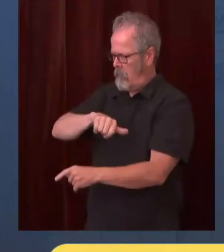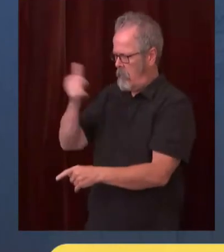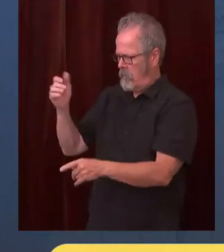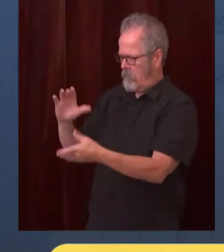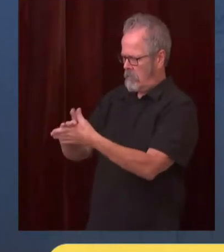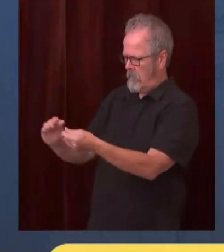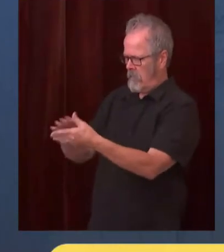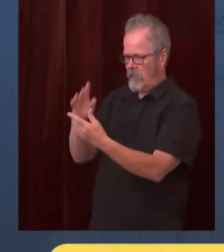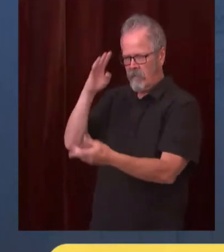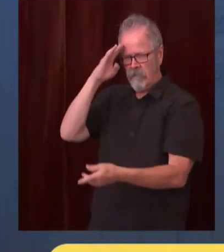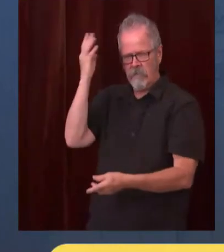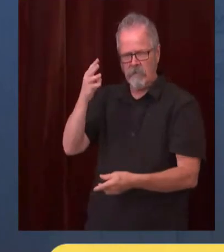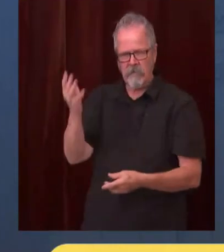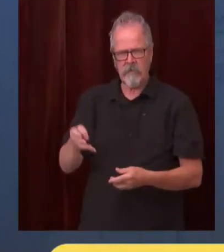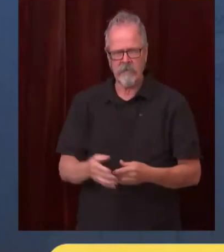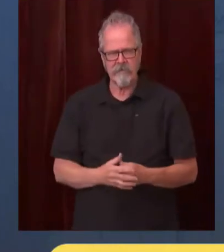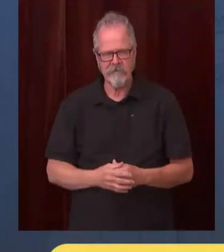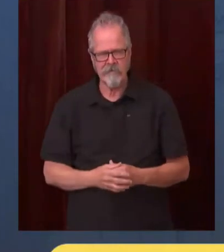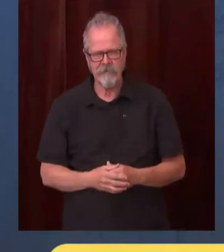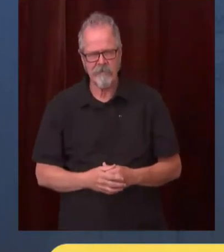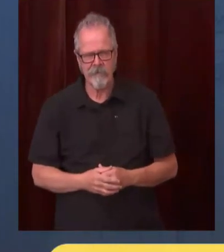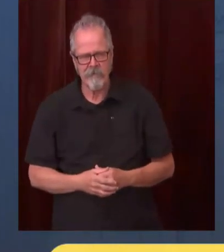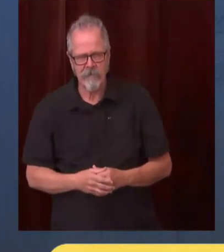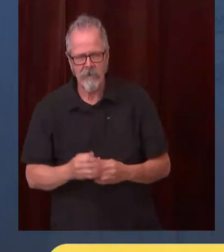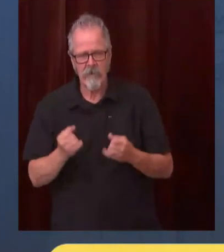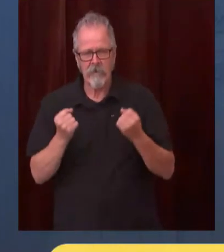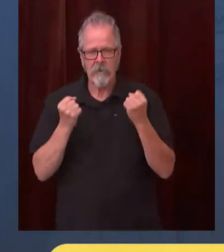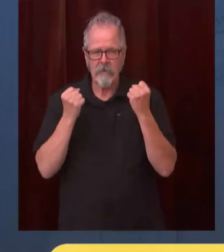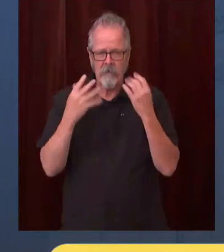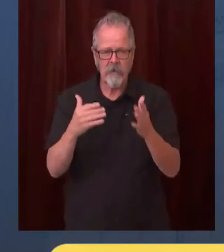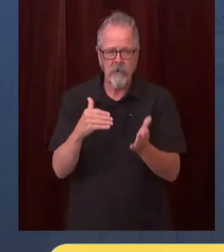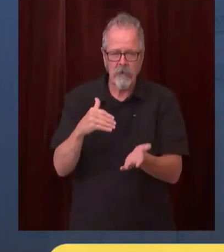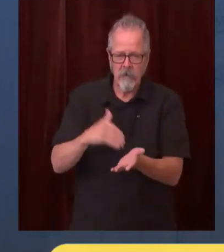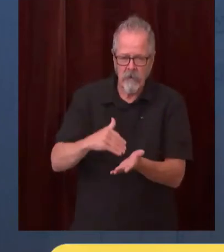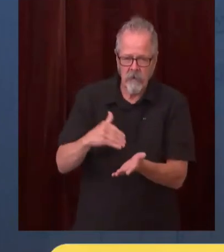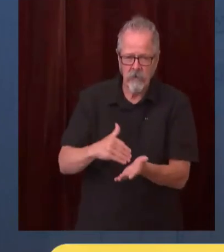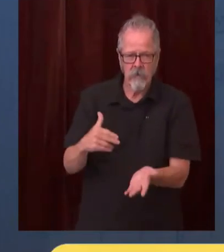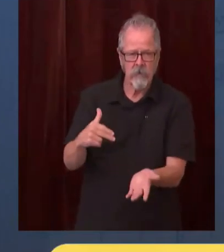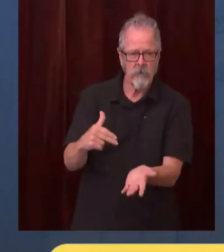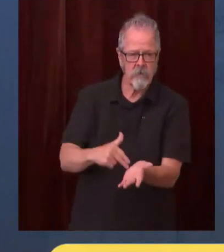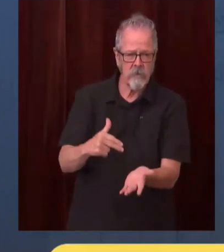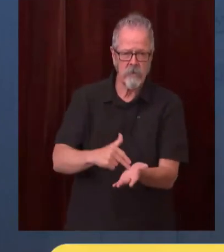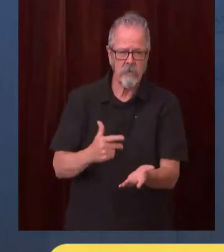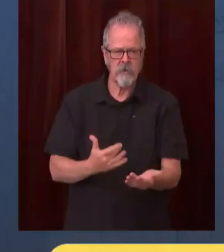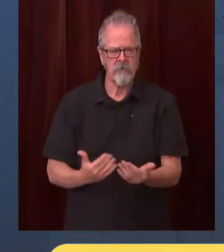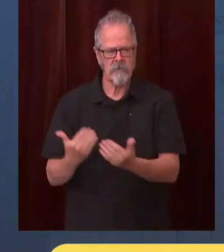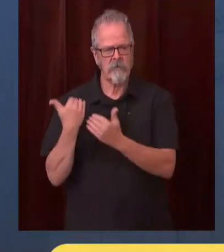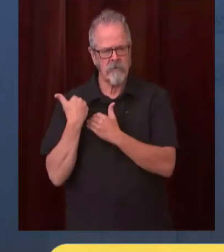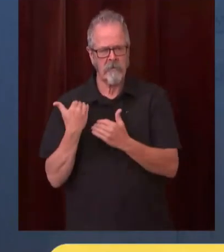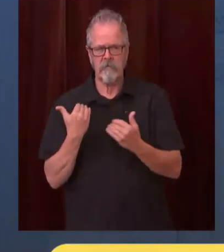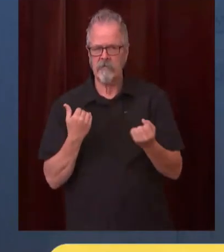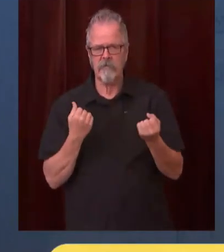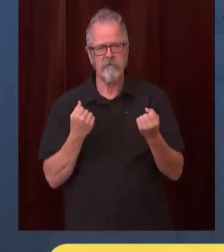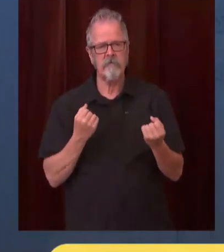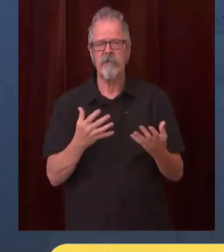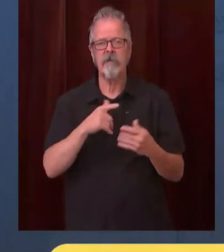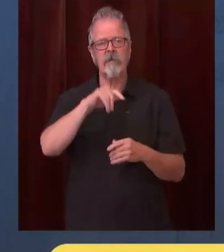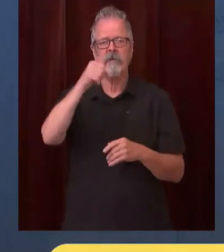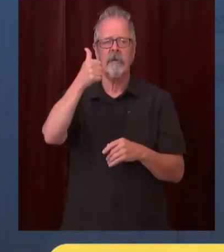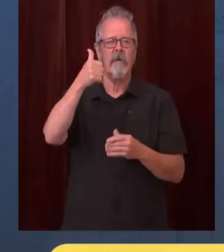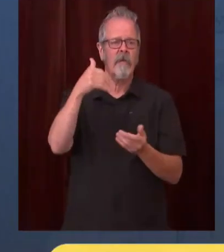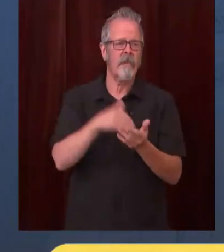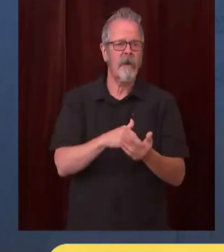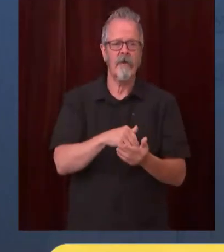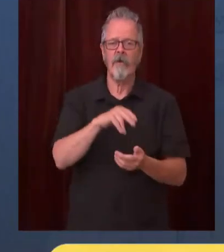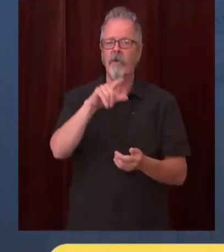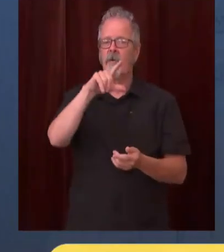talk to their patients about the actual science behind these vaccines we appreciate their effort this vaccine